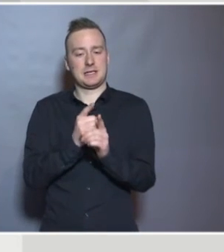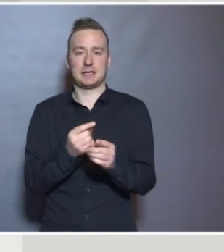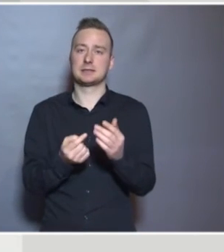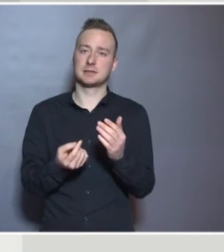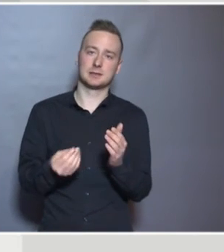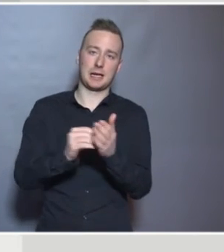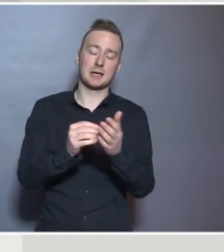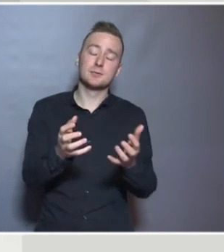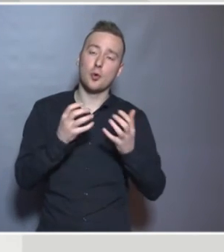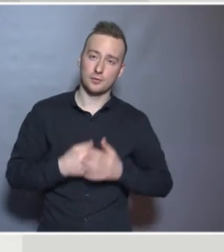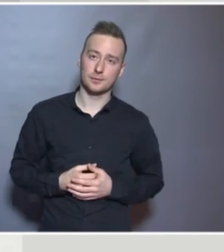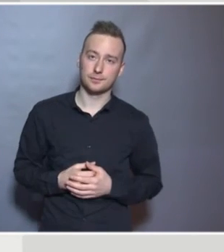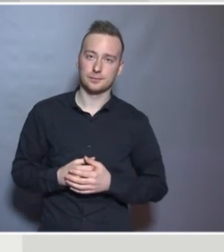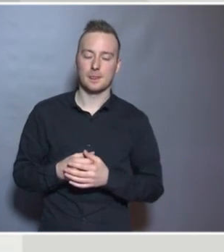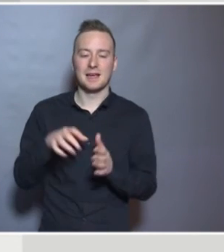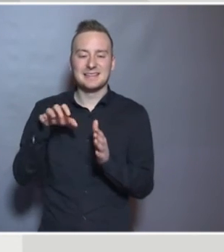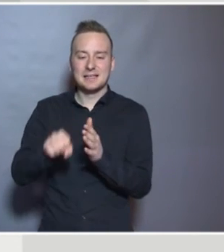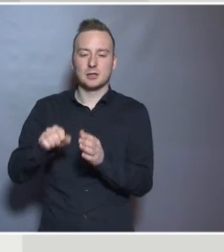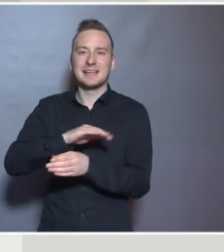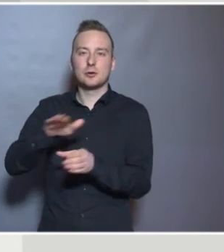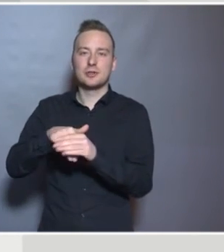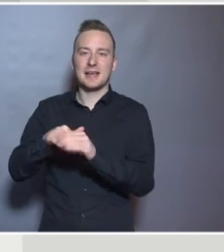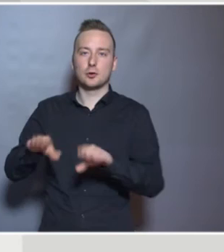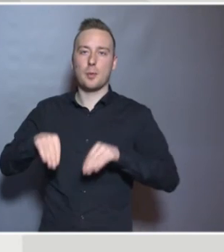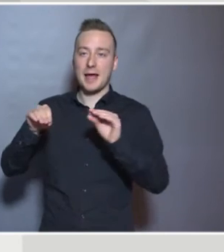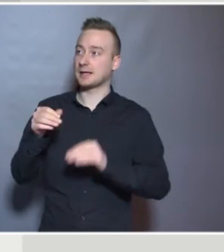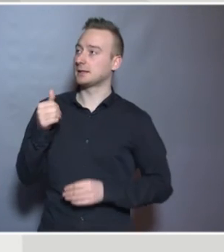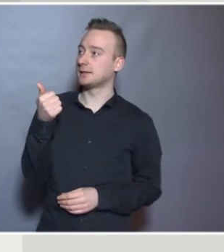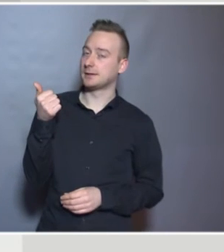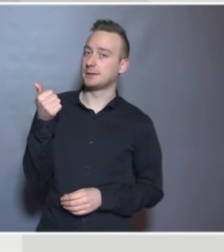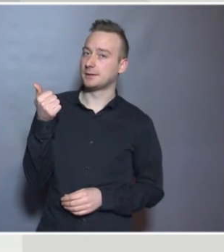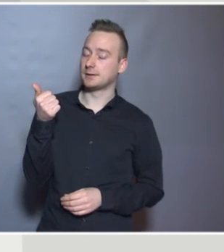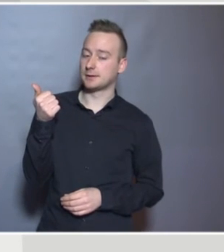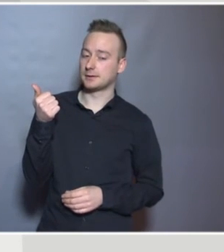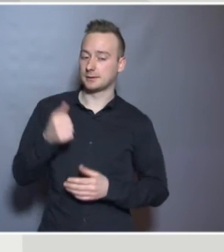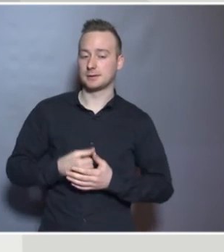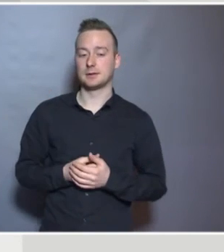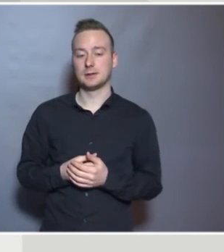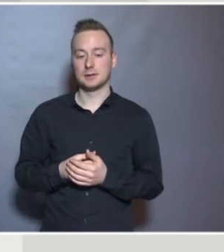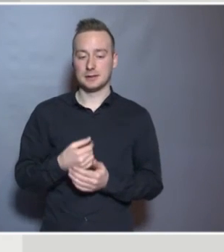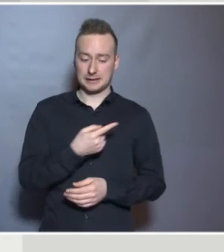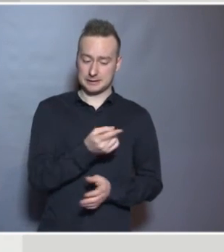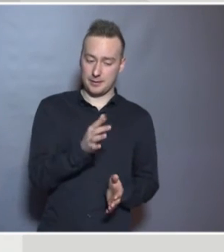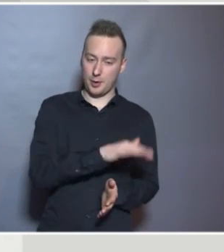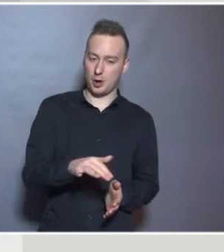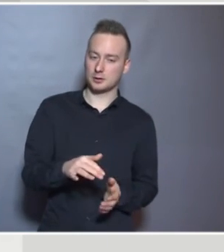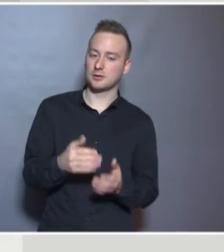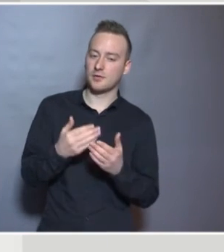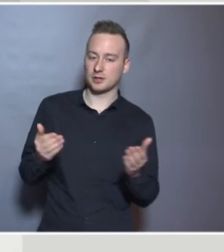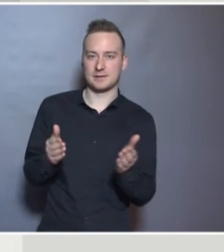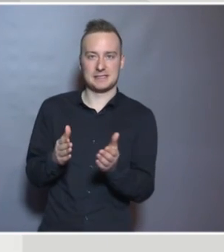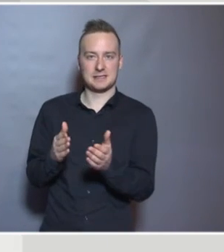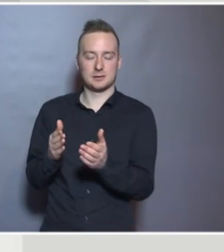Access to inclusive education is where are those children spending the majority of their